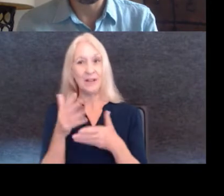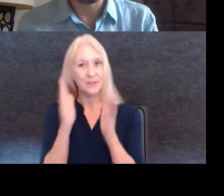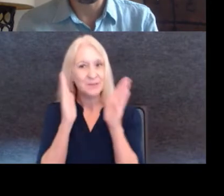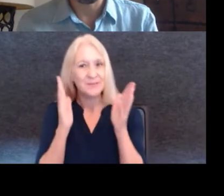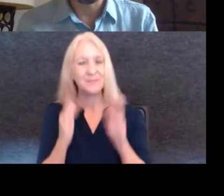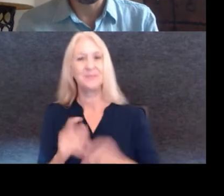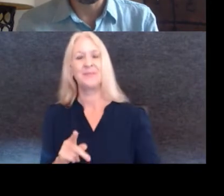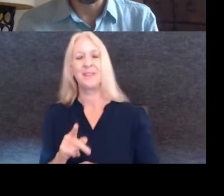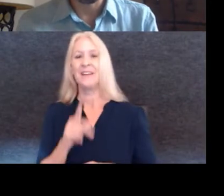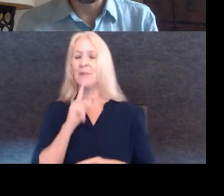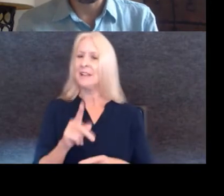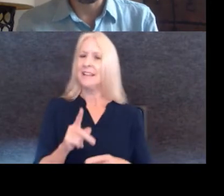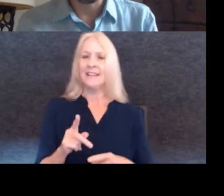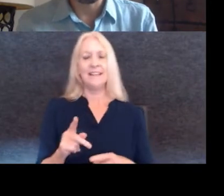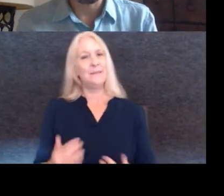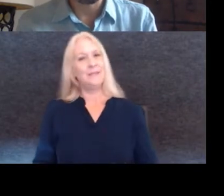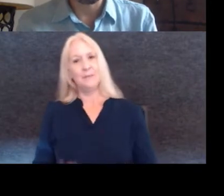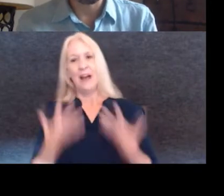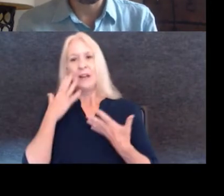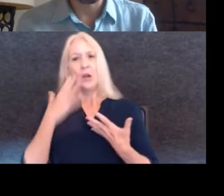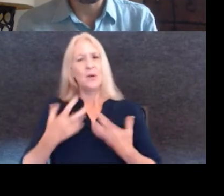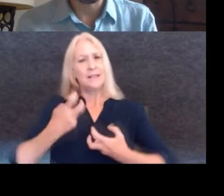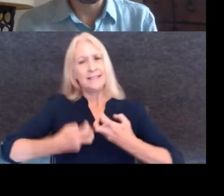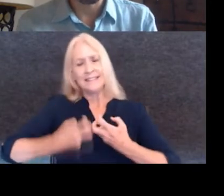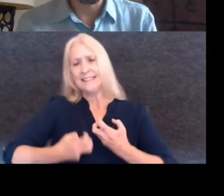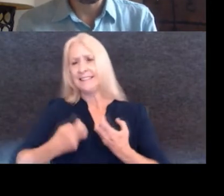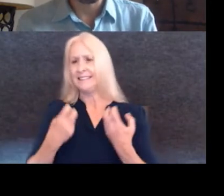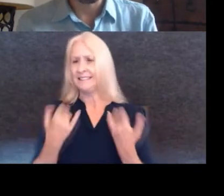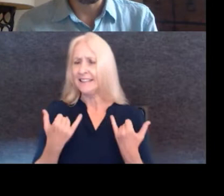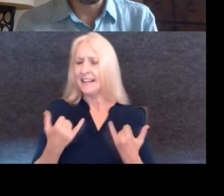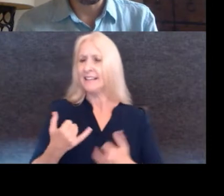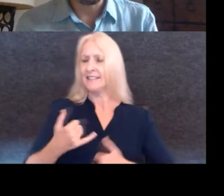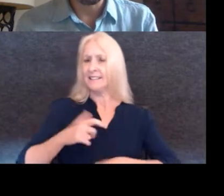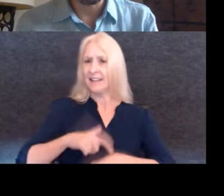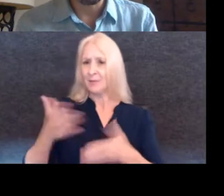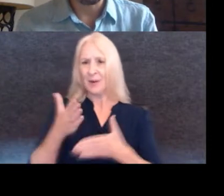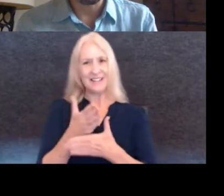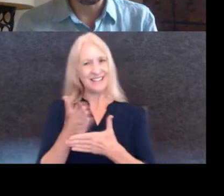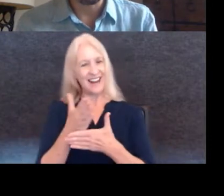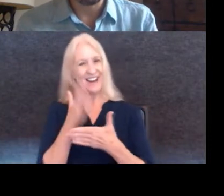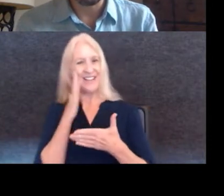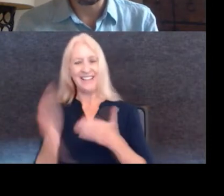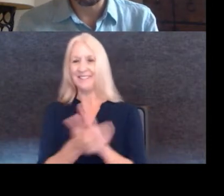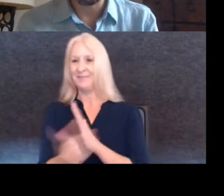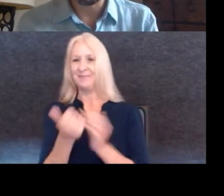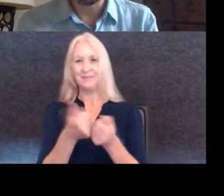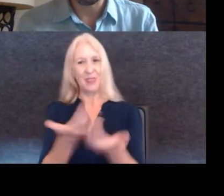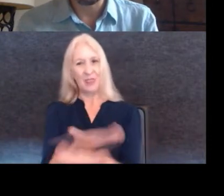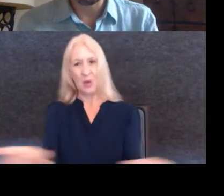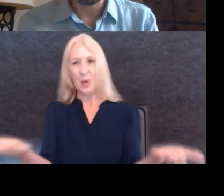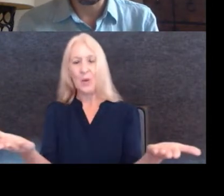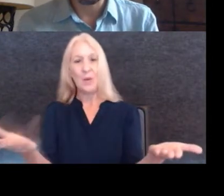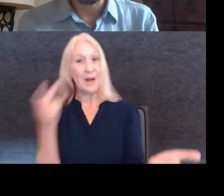be inspired. We know there's a tough times and we really want to share this talent with you. Okay. So for everybody, I'll see you guys